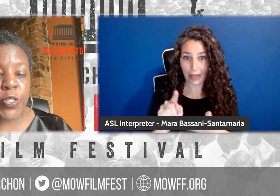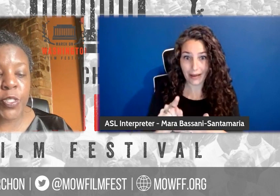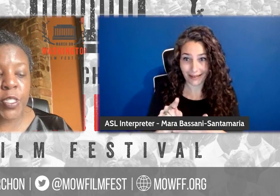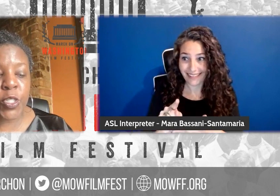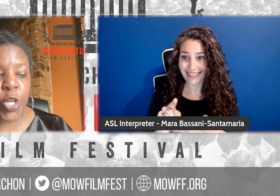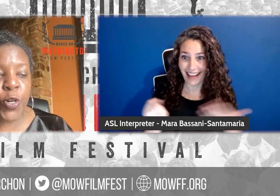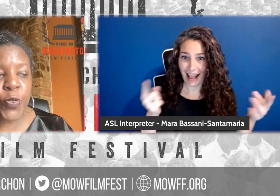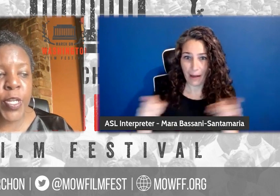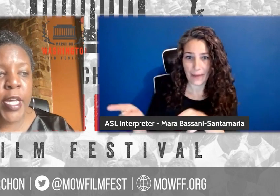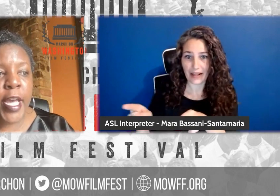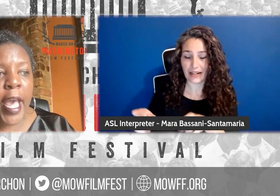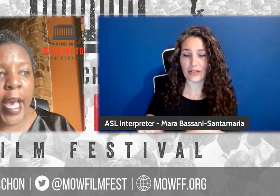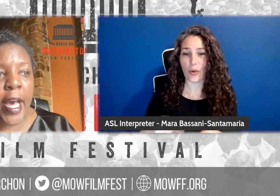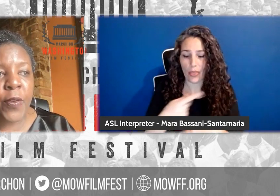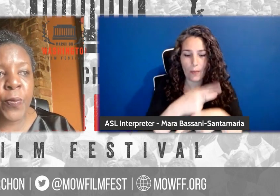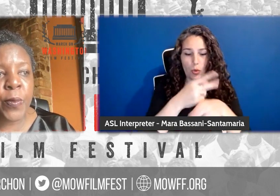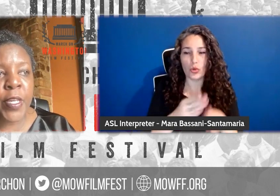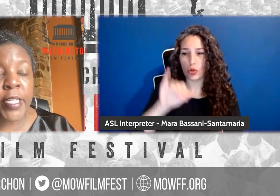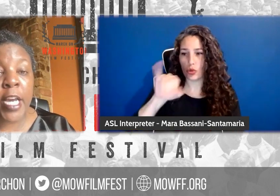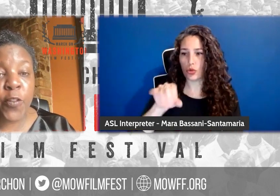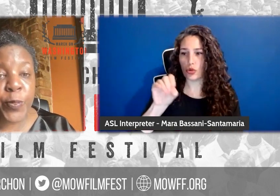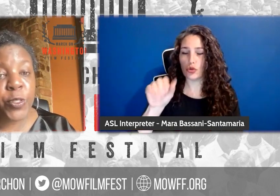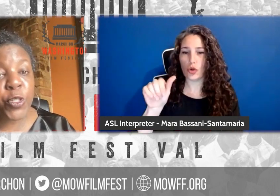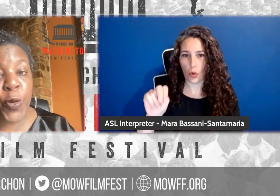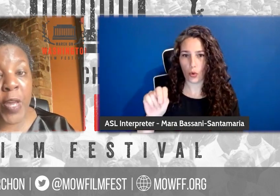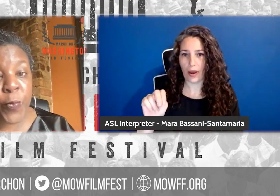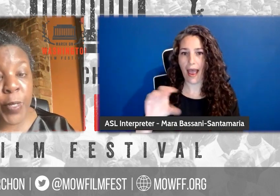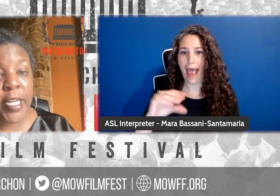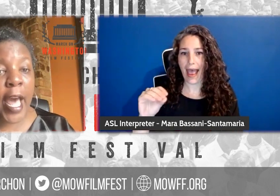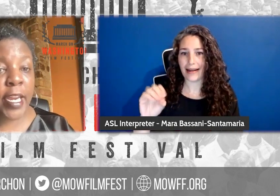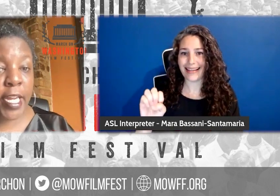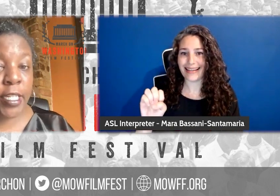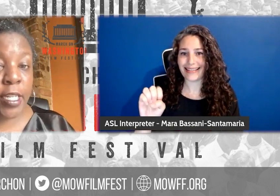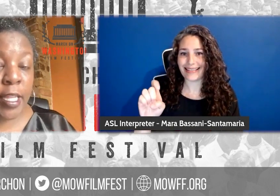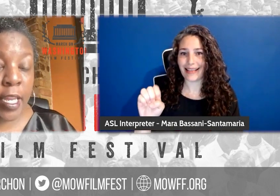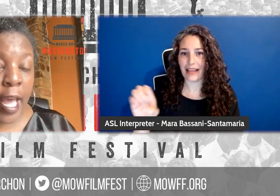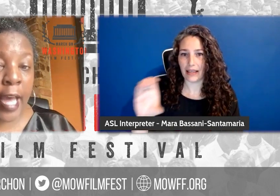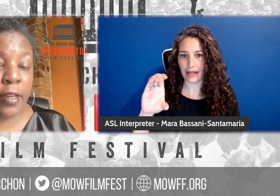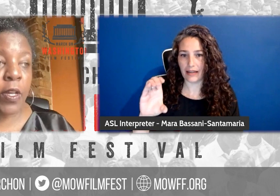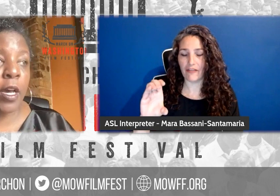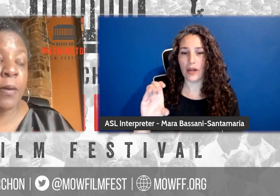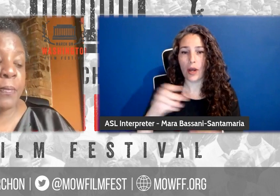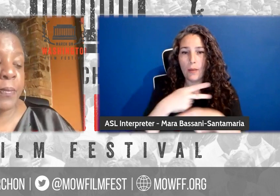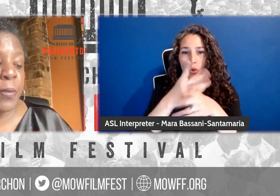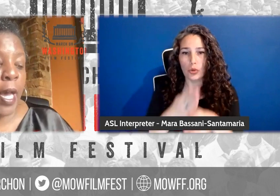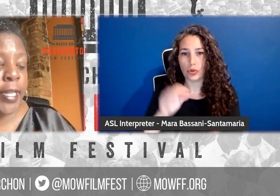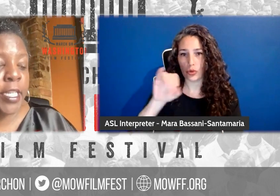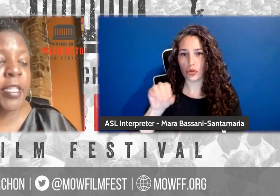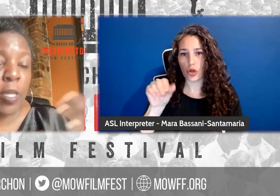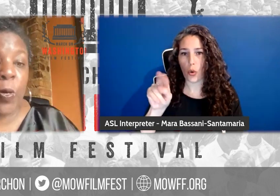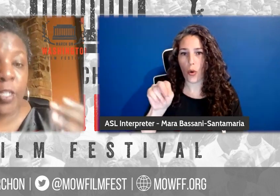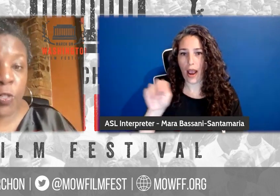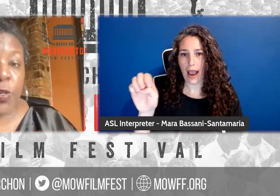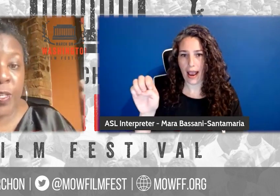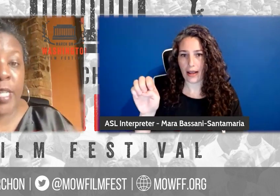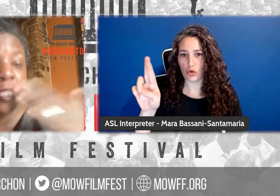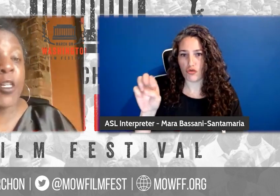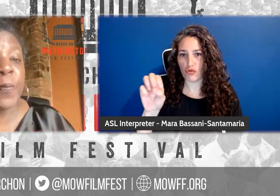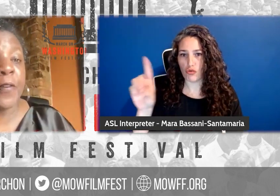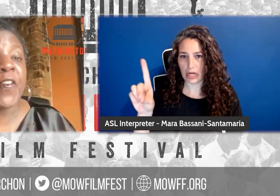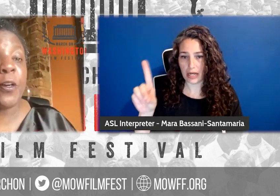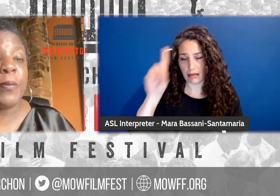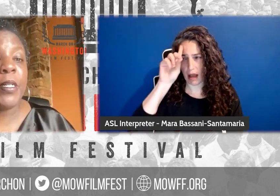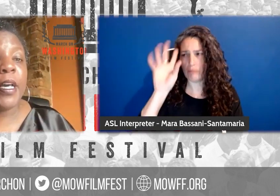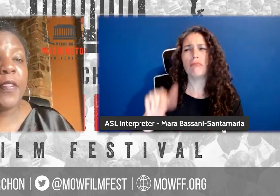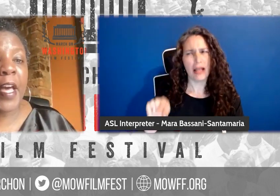producers, Joan and the executive producer, Joanne Reed, had an idea that they wanted to turn that